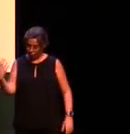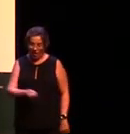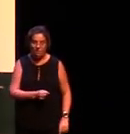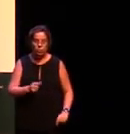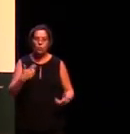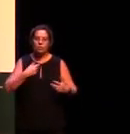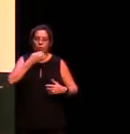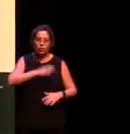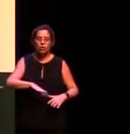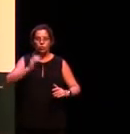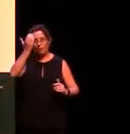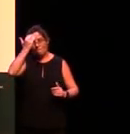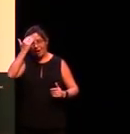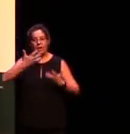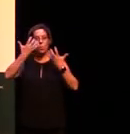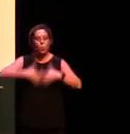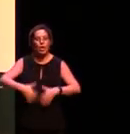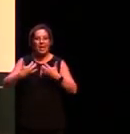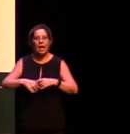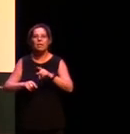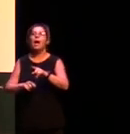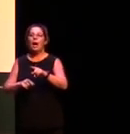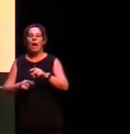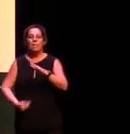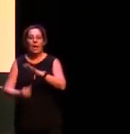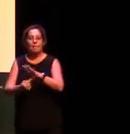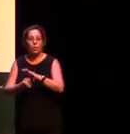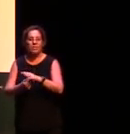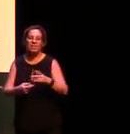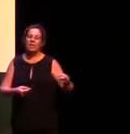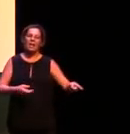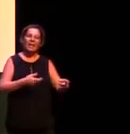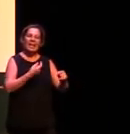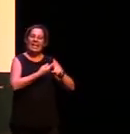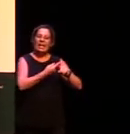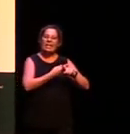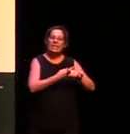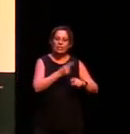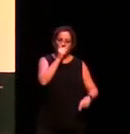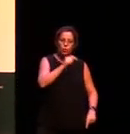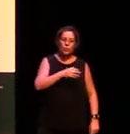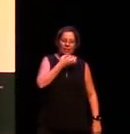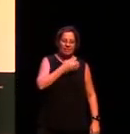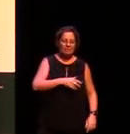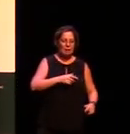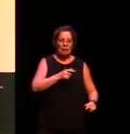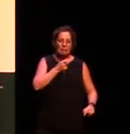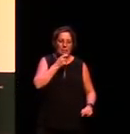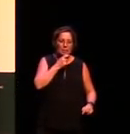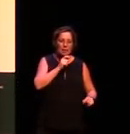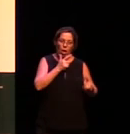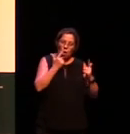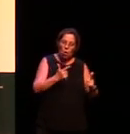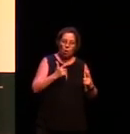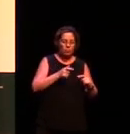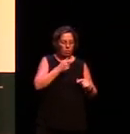way to communicate if you're learning a language like English you can say a whole lot without having to say a seven syllable word in English you